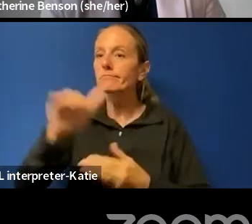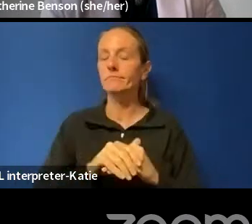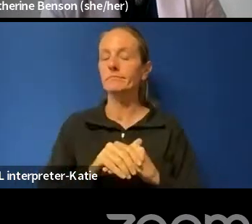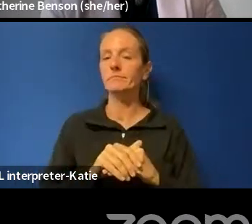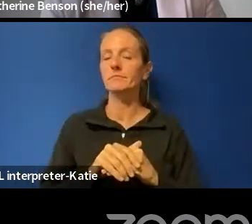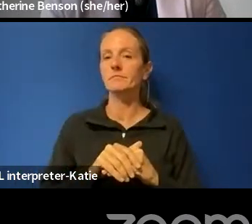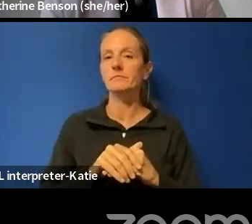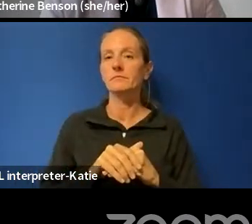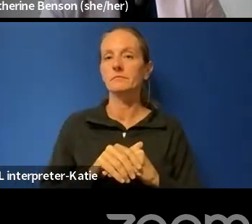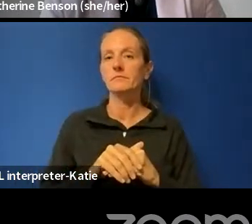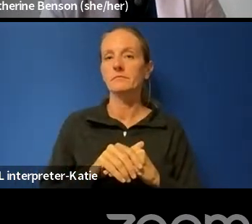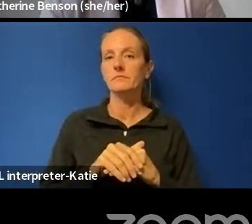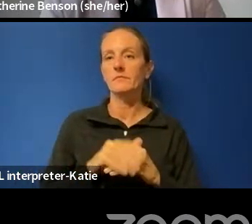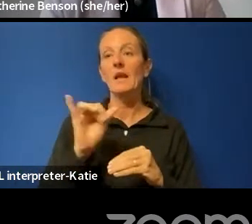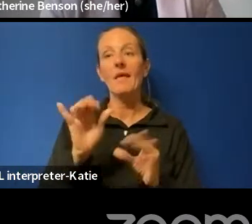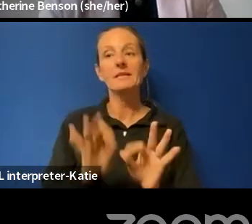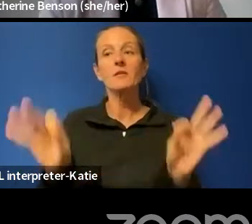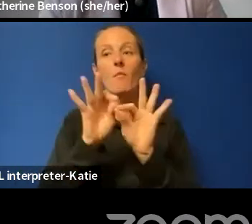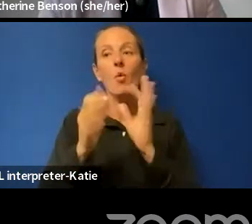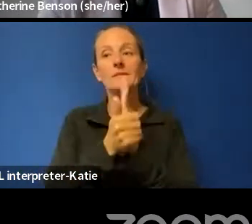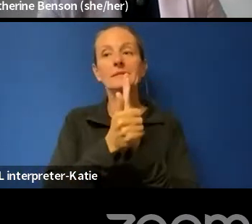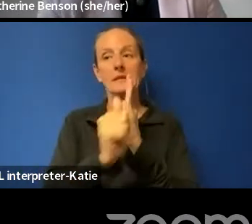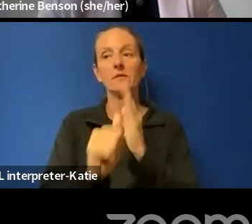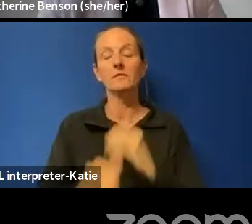is, is a very important skill.